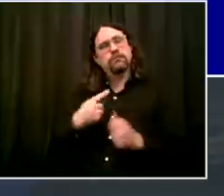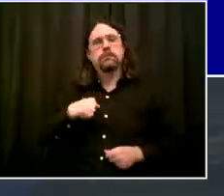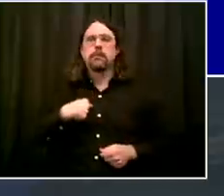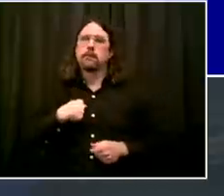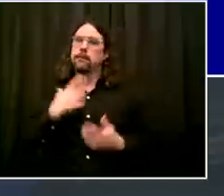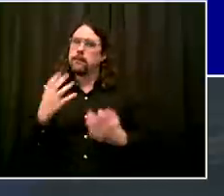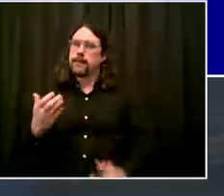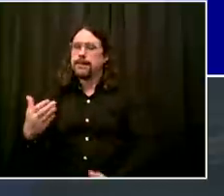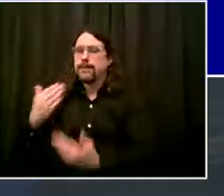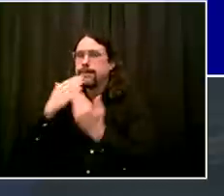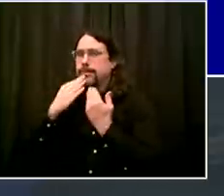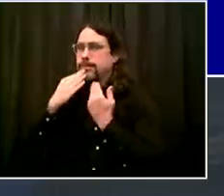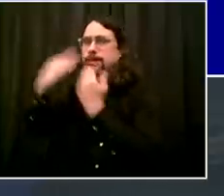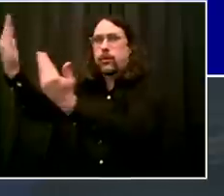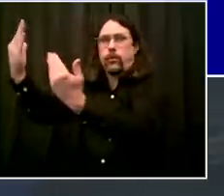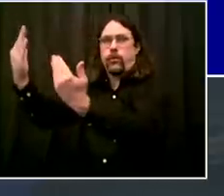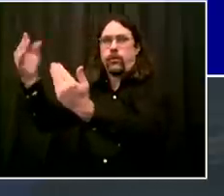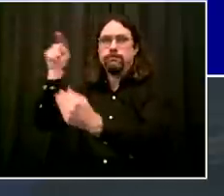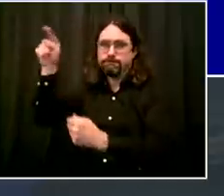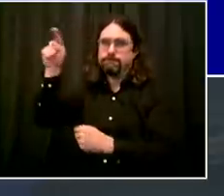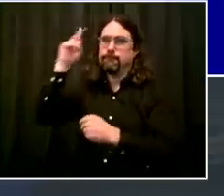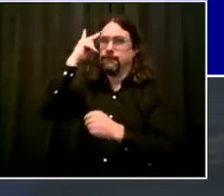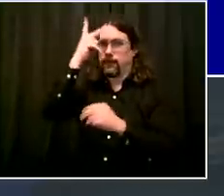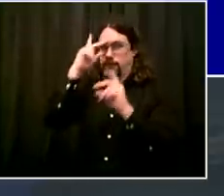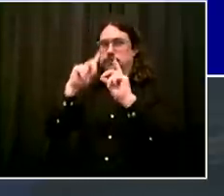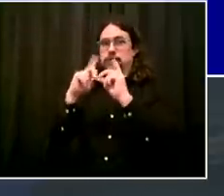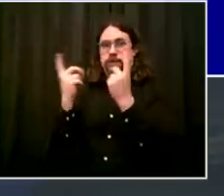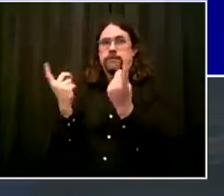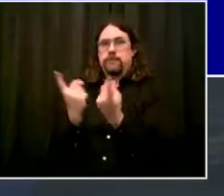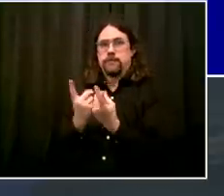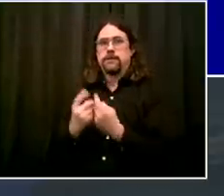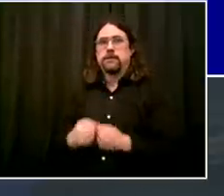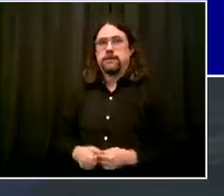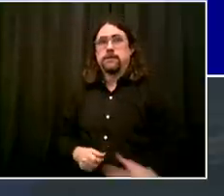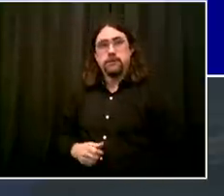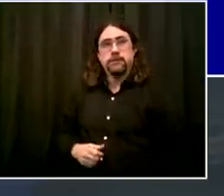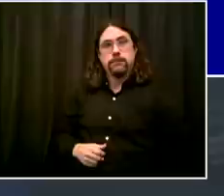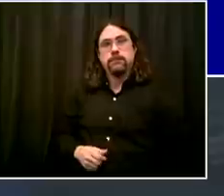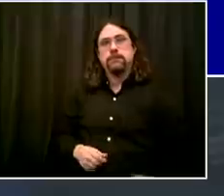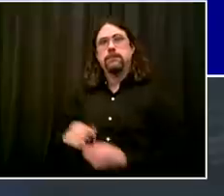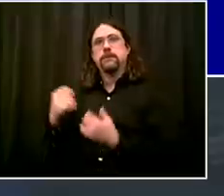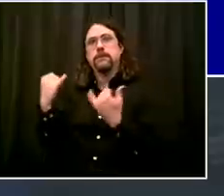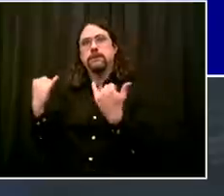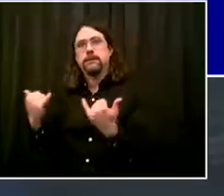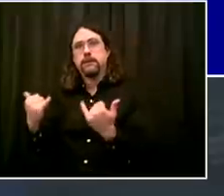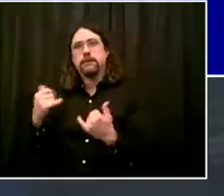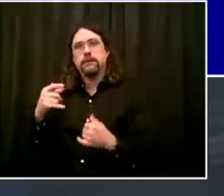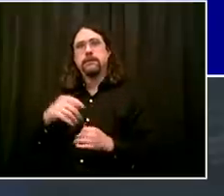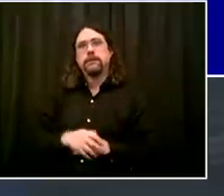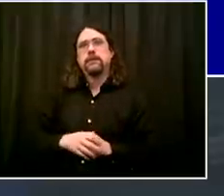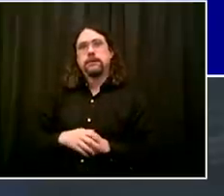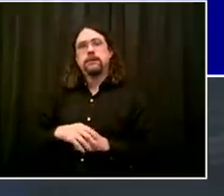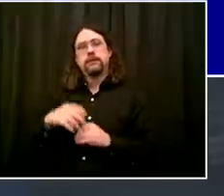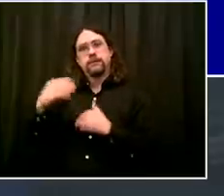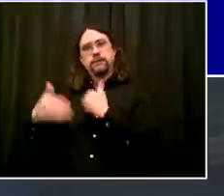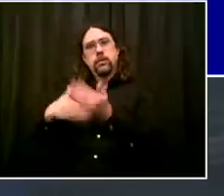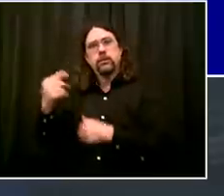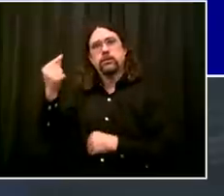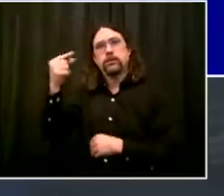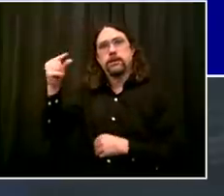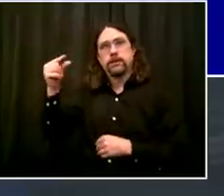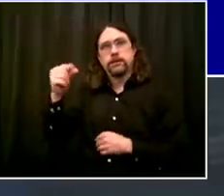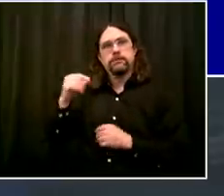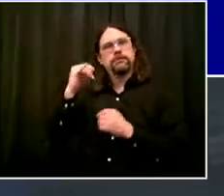for Parkies Day. And as you see on your screen, the Empire State Building will go green. And